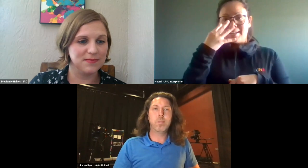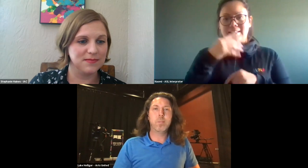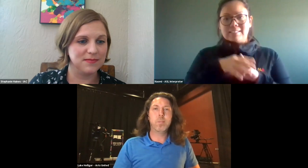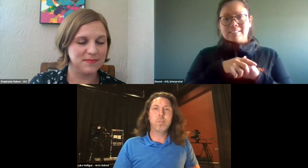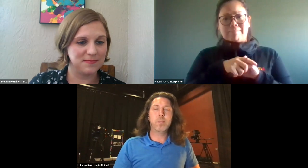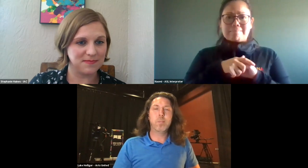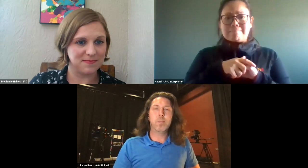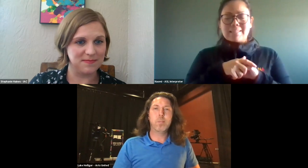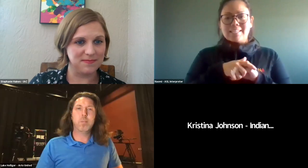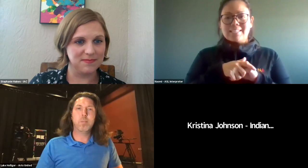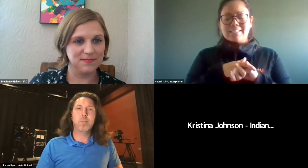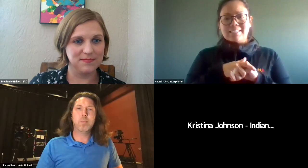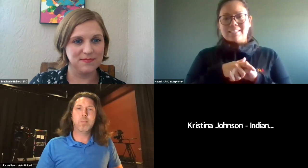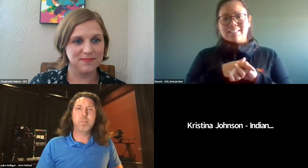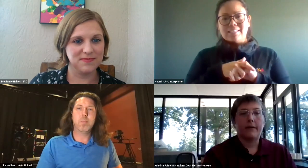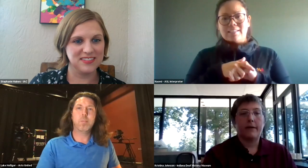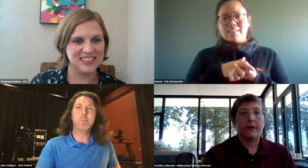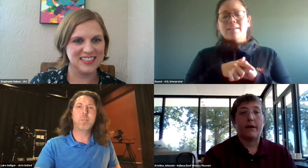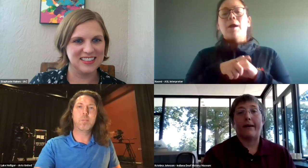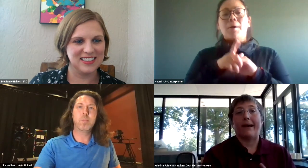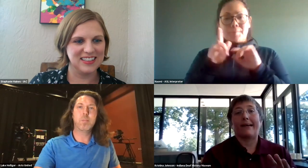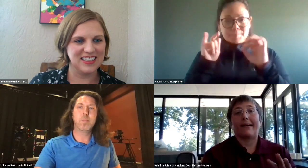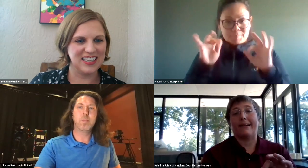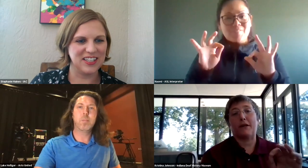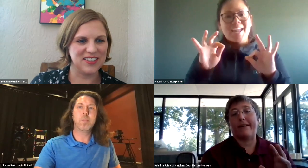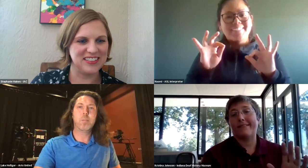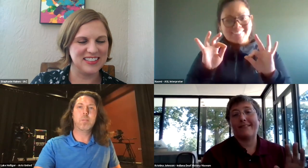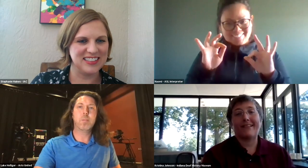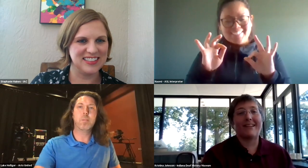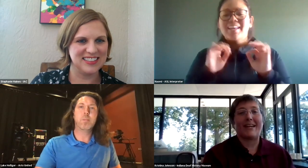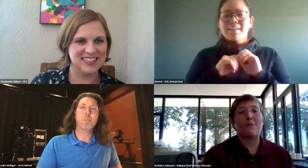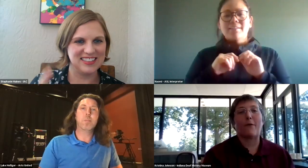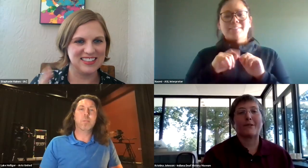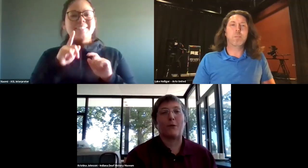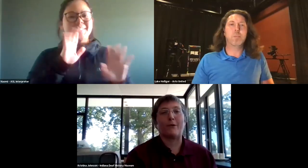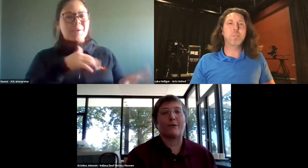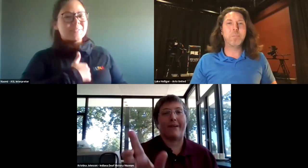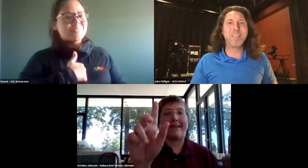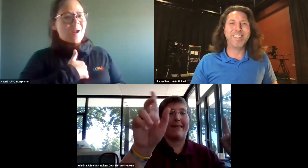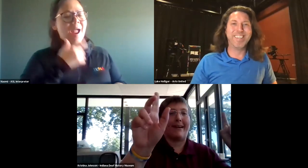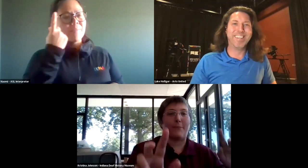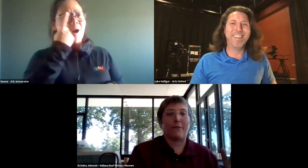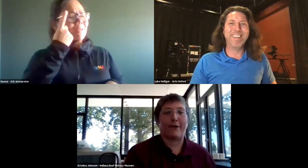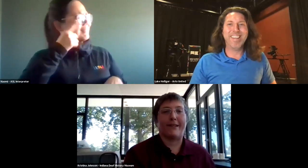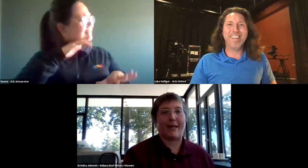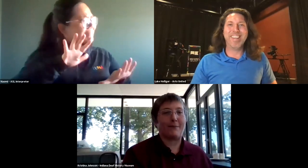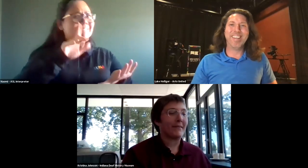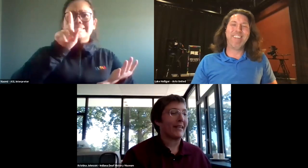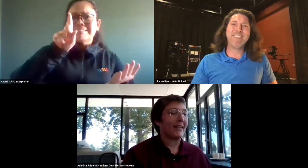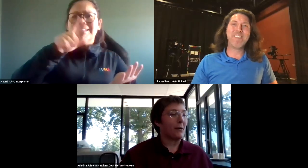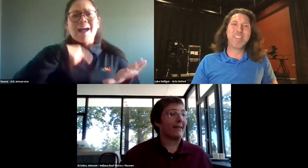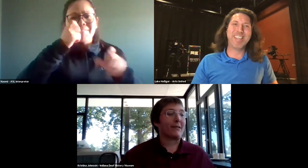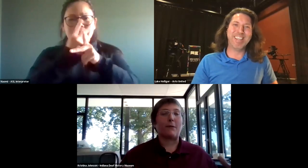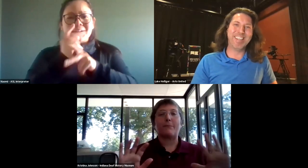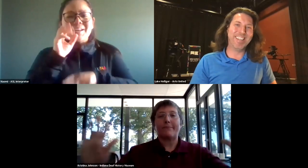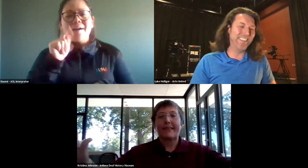Uh, I have selected ask to start, so it might come up for you. There you go. got it. Sorry. I'm always the one who's like, hang on, let me figure this